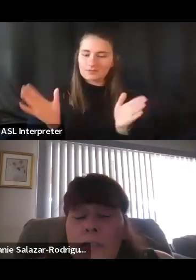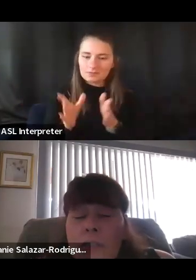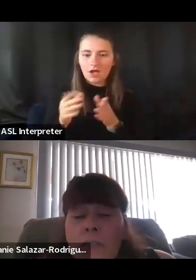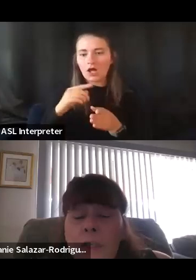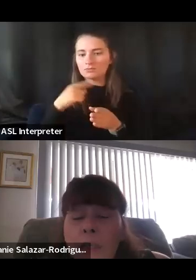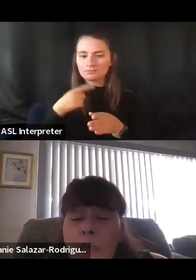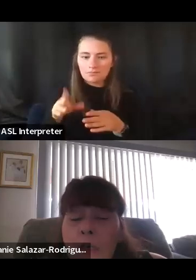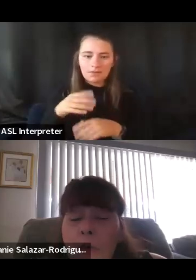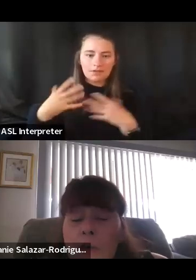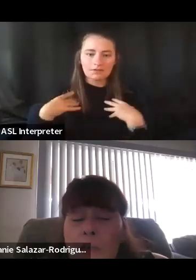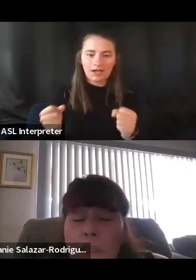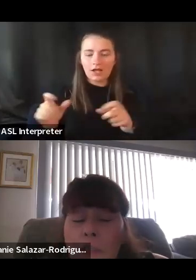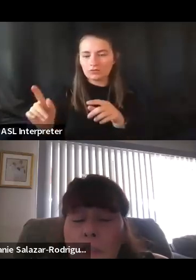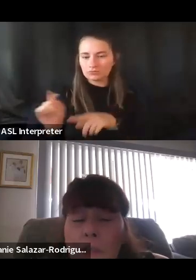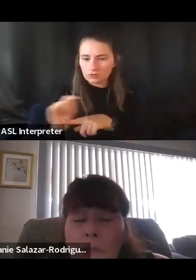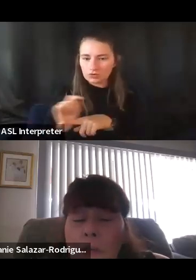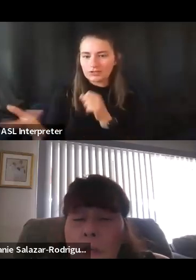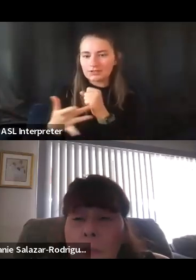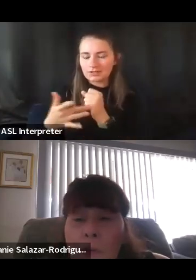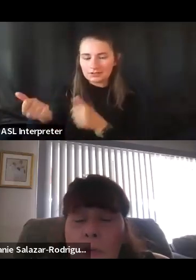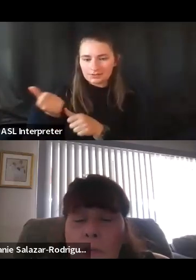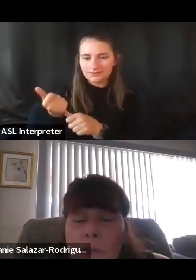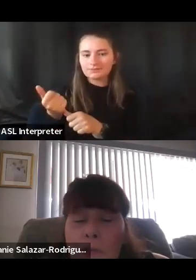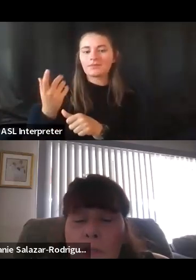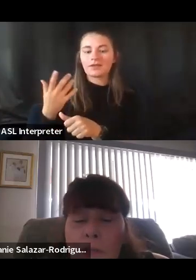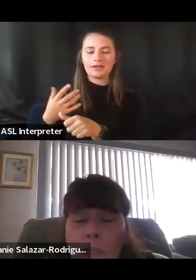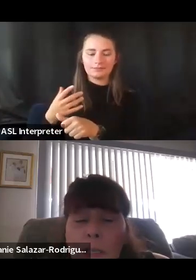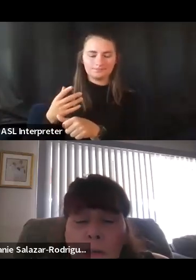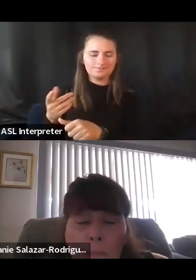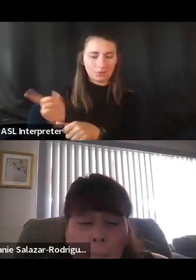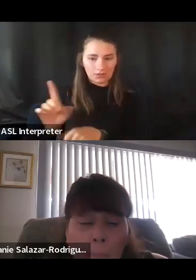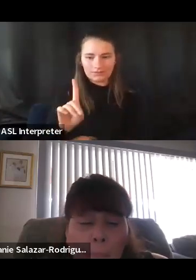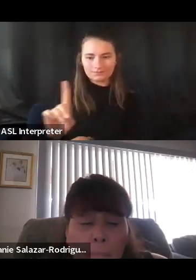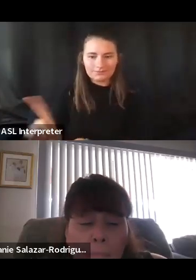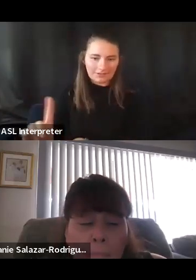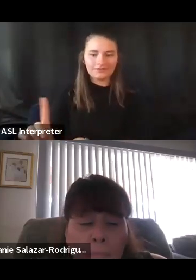assistance organization in Denver and my pronouns are she, and ella.